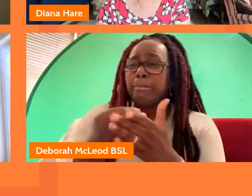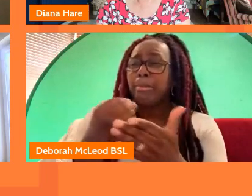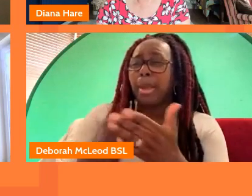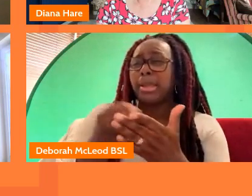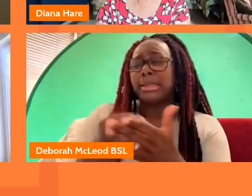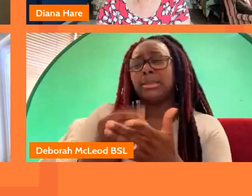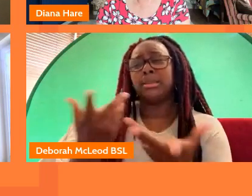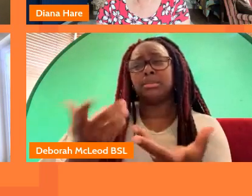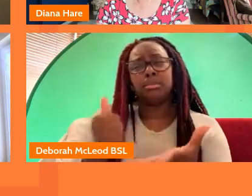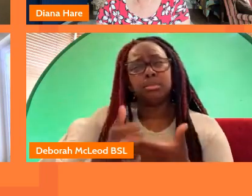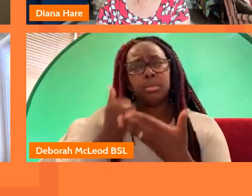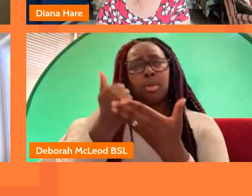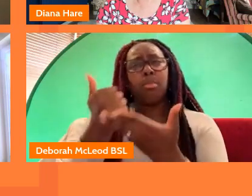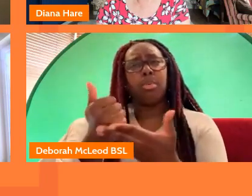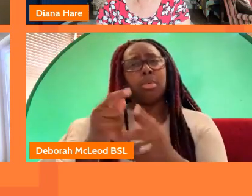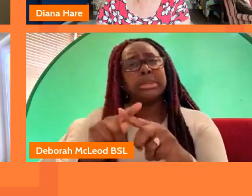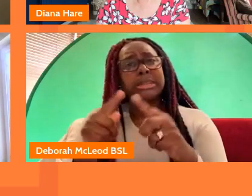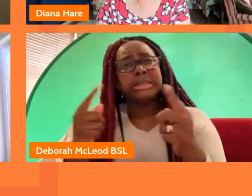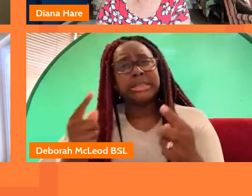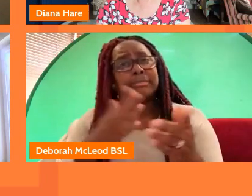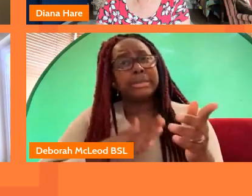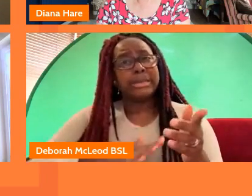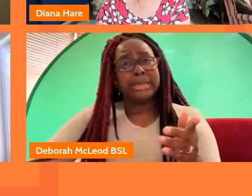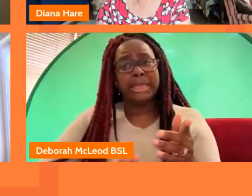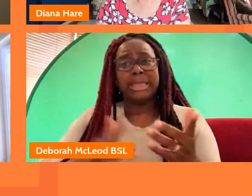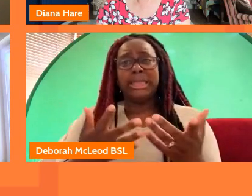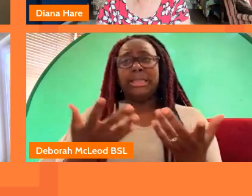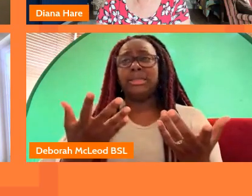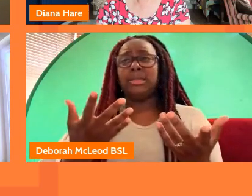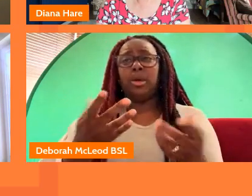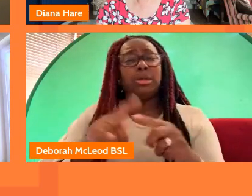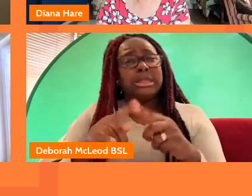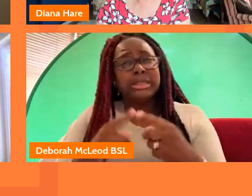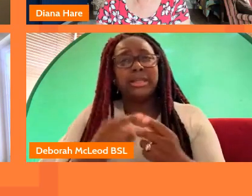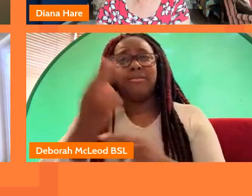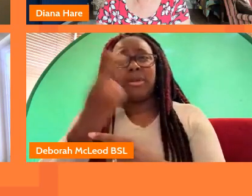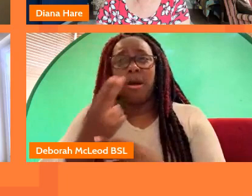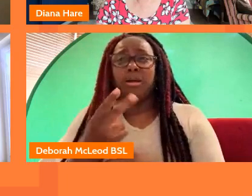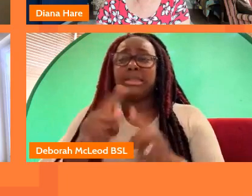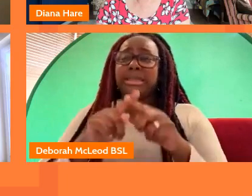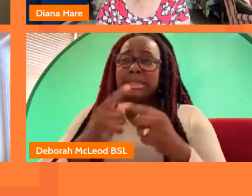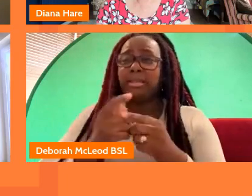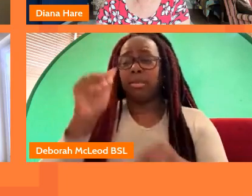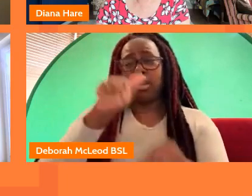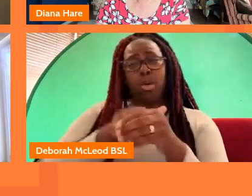support the different needs of different different artists in different contexts